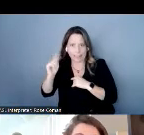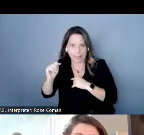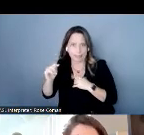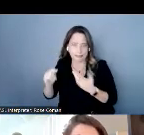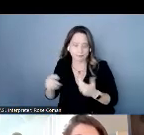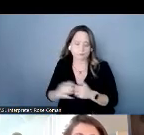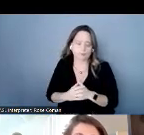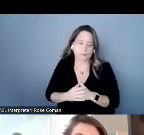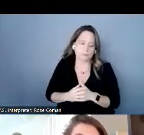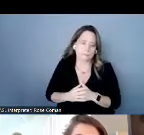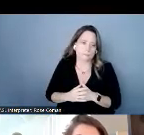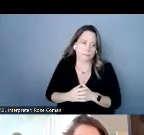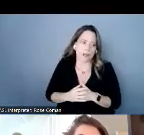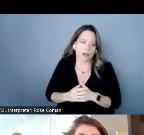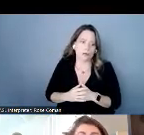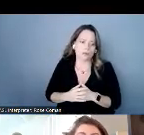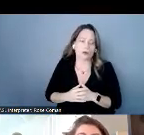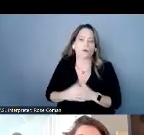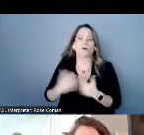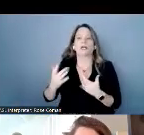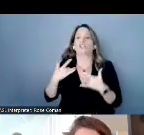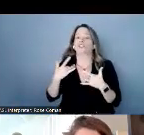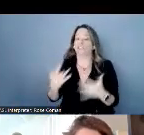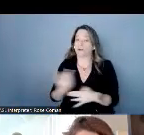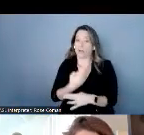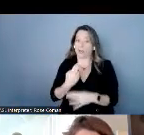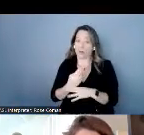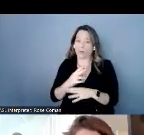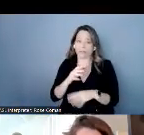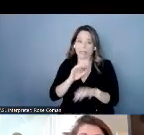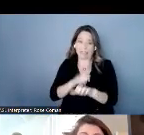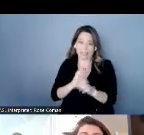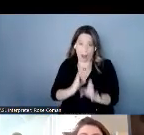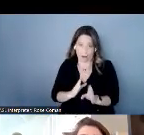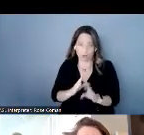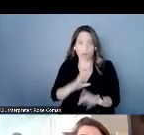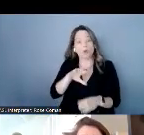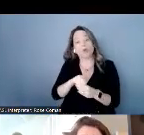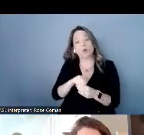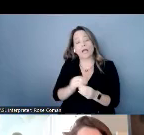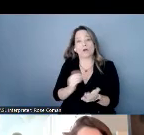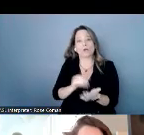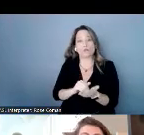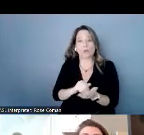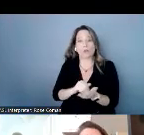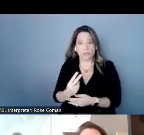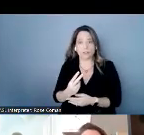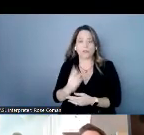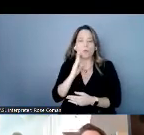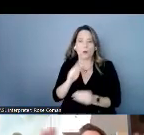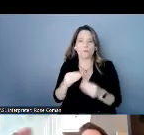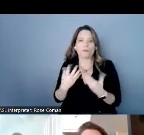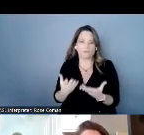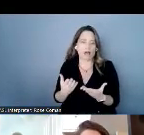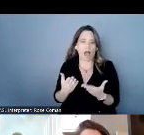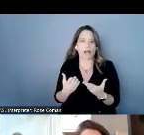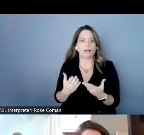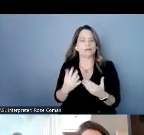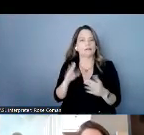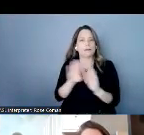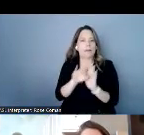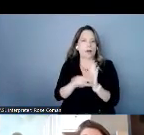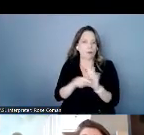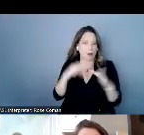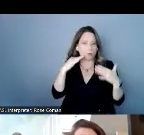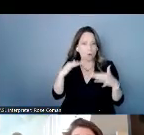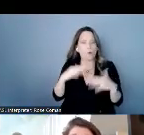stenographers generally because that is what we use human captioners including revoicers provide these non-verbal cues so it is an overall